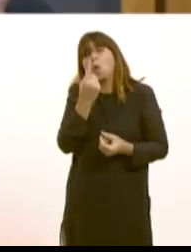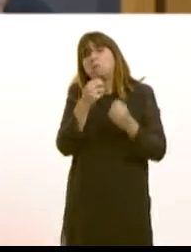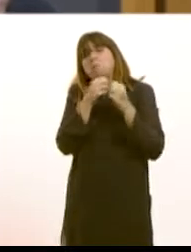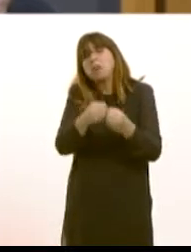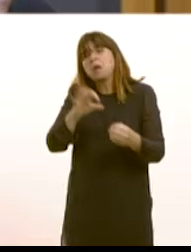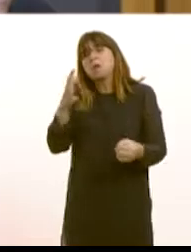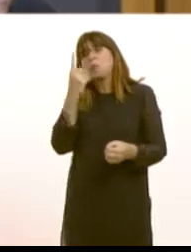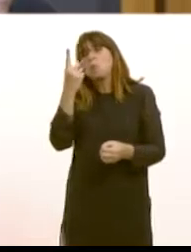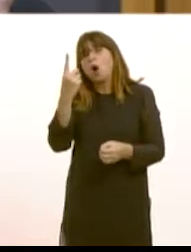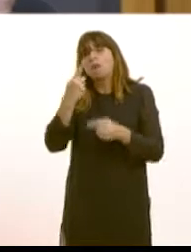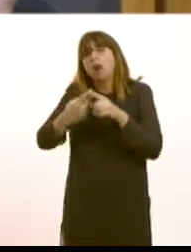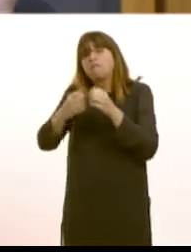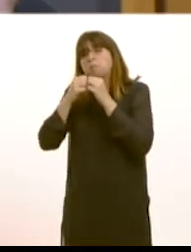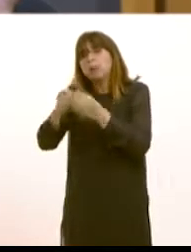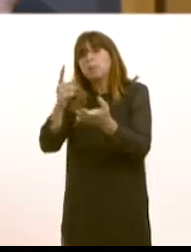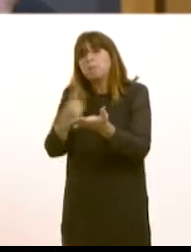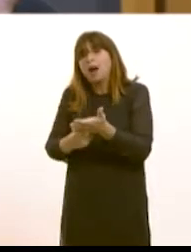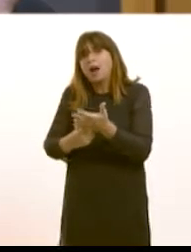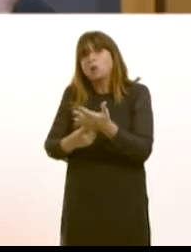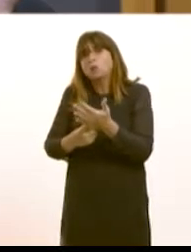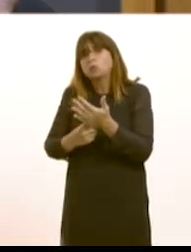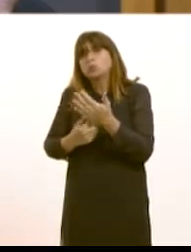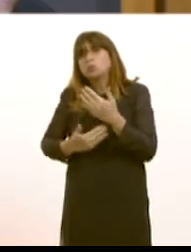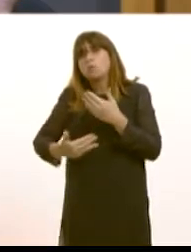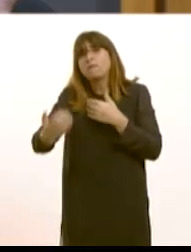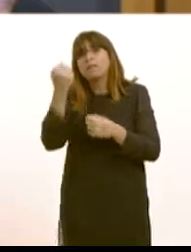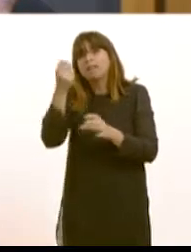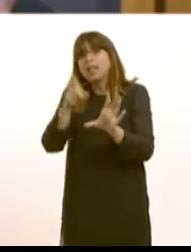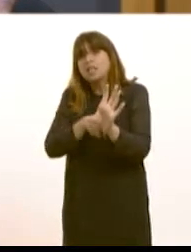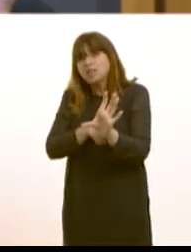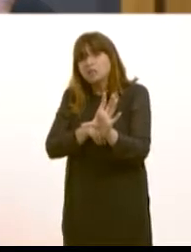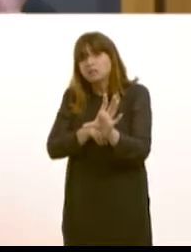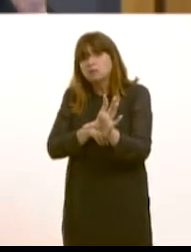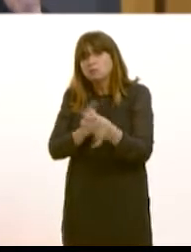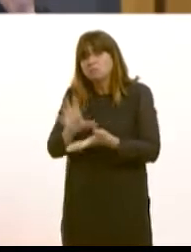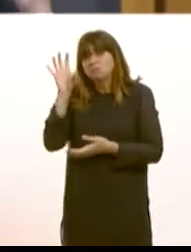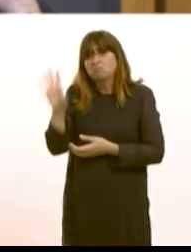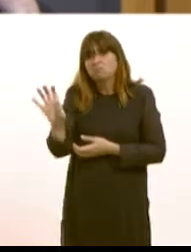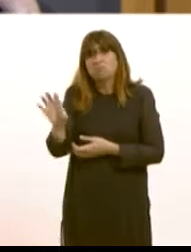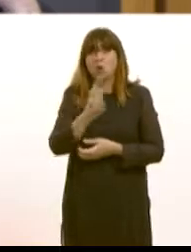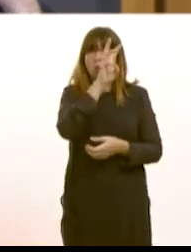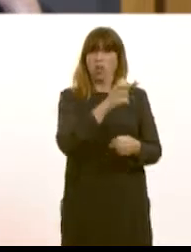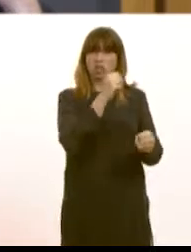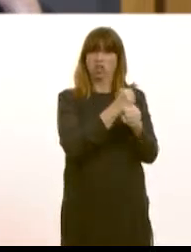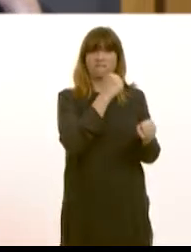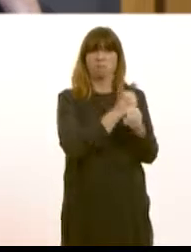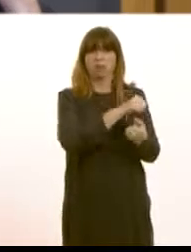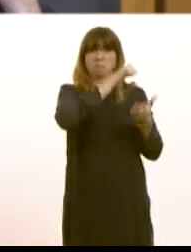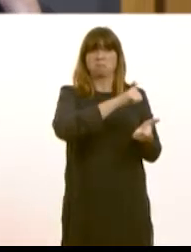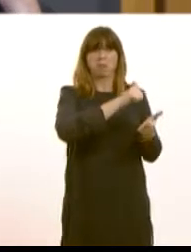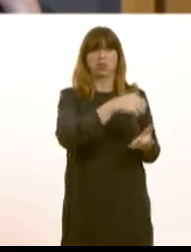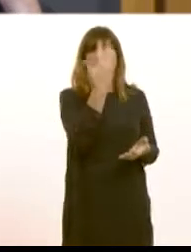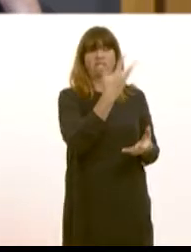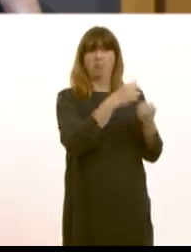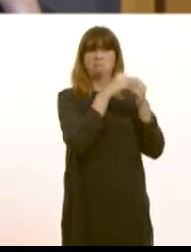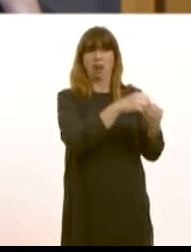billion amortised over 10 years in the first instance. In the context of a Welsh government budget of £15 billion a year, we're